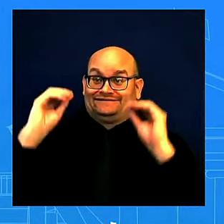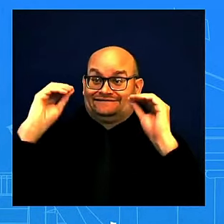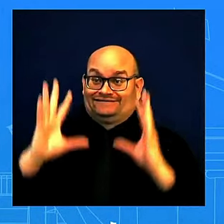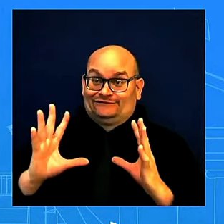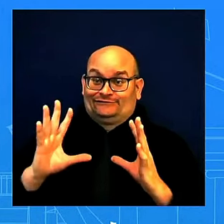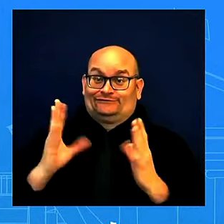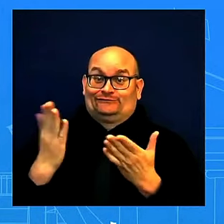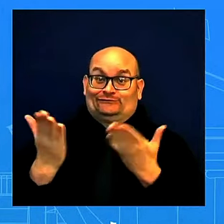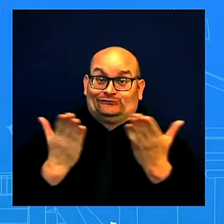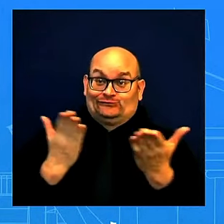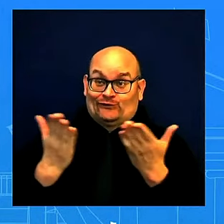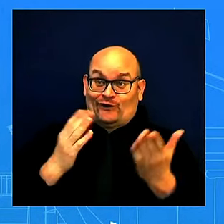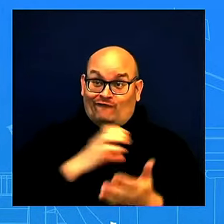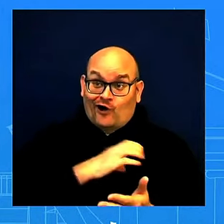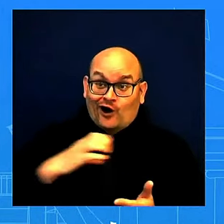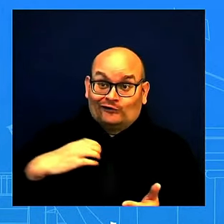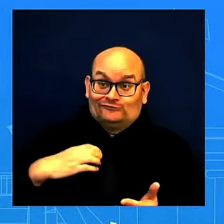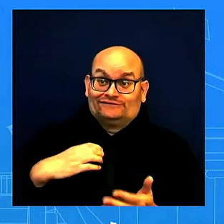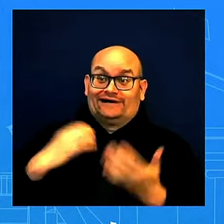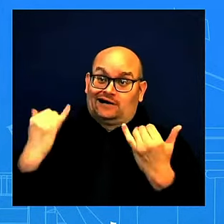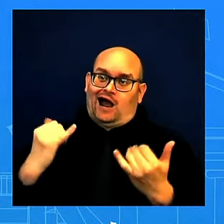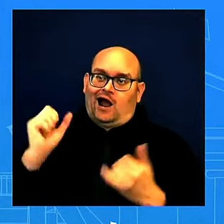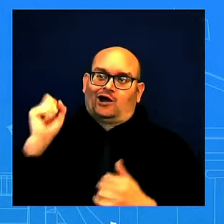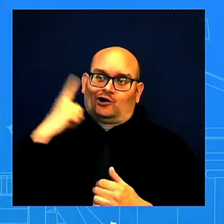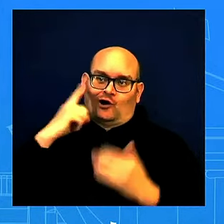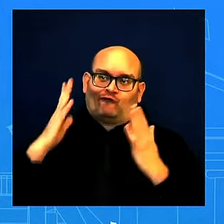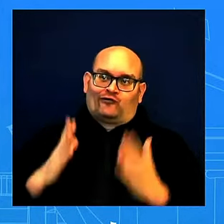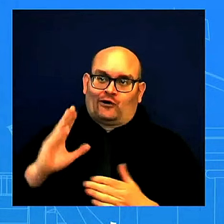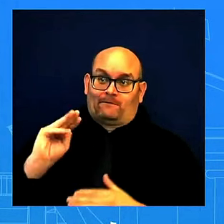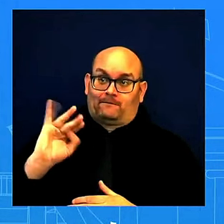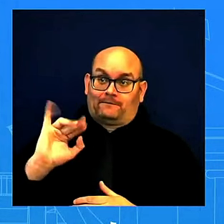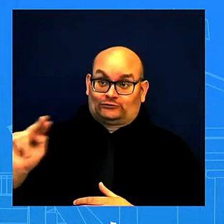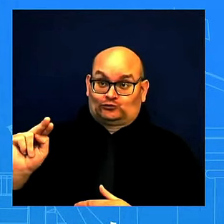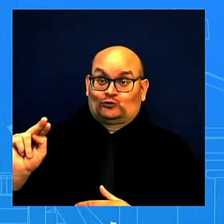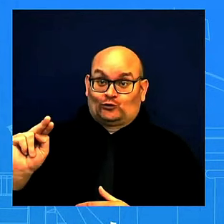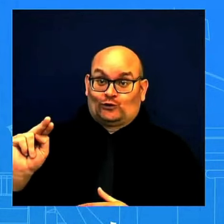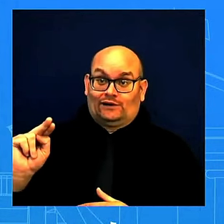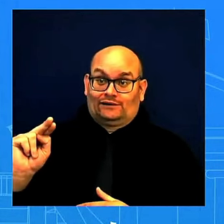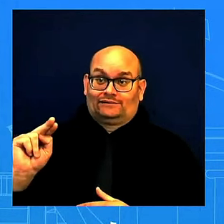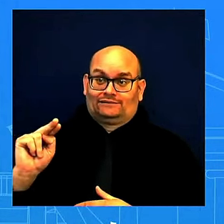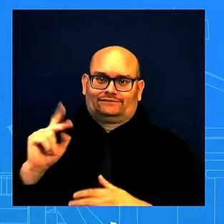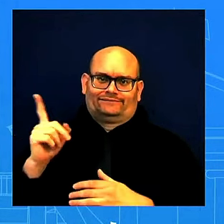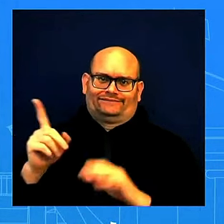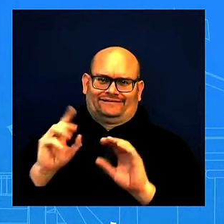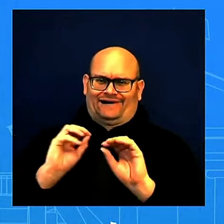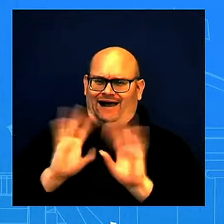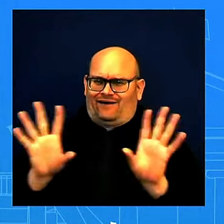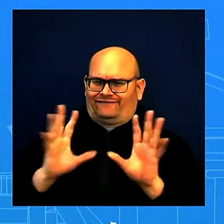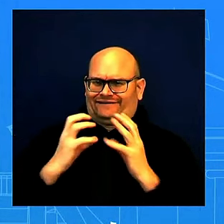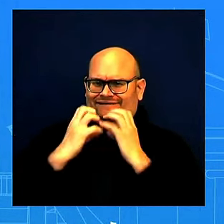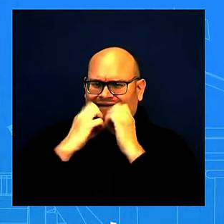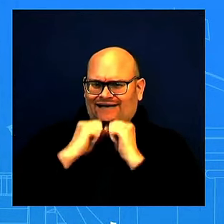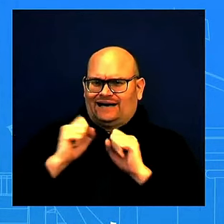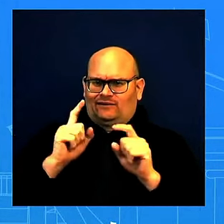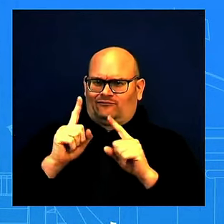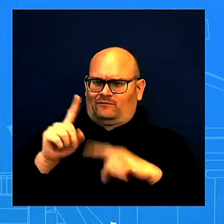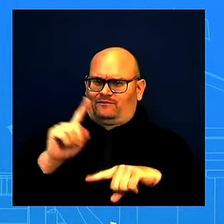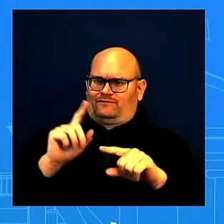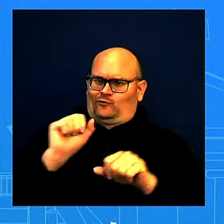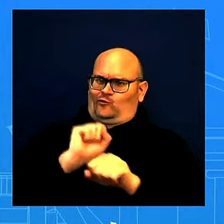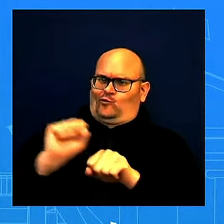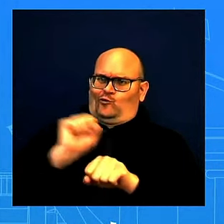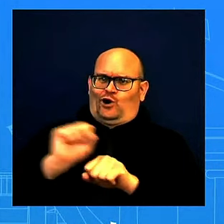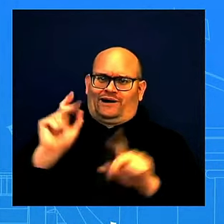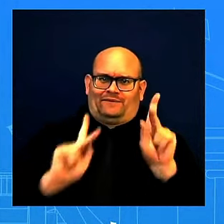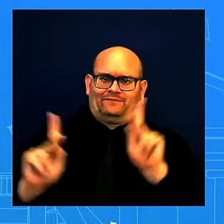This is someone who cares about working people, who cares about American lives. He grew up on a farm in the